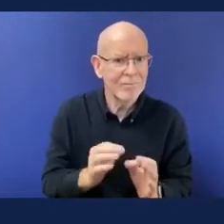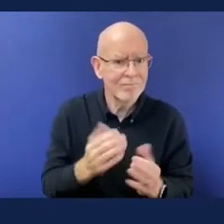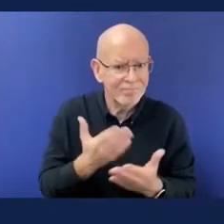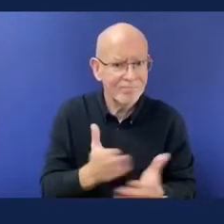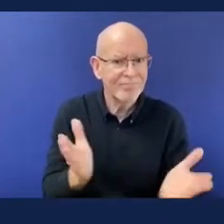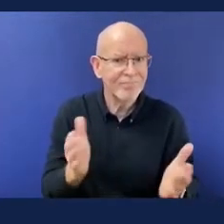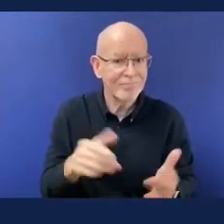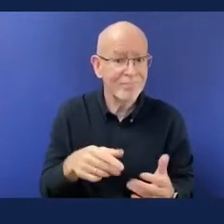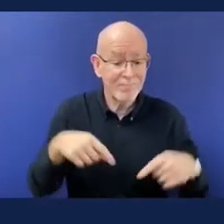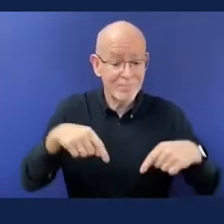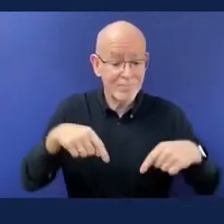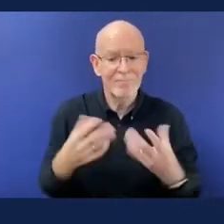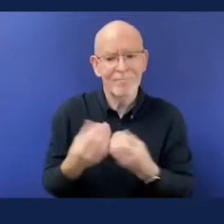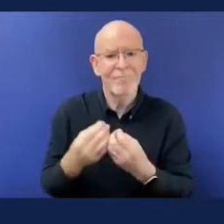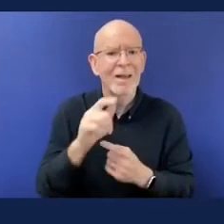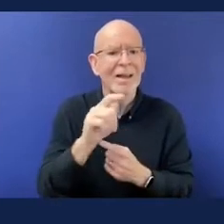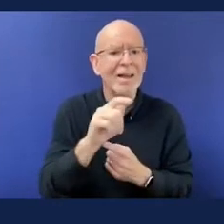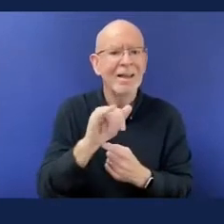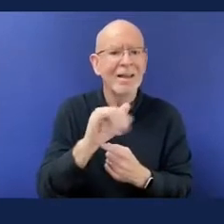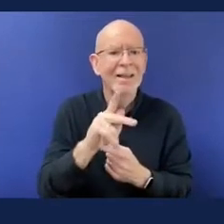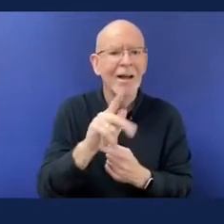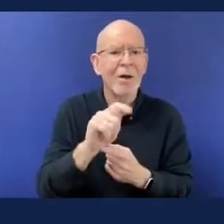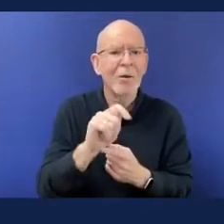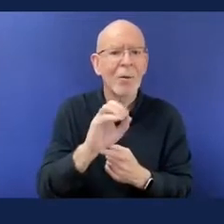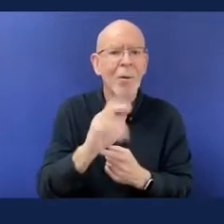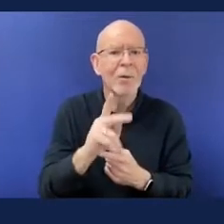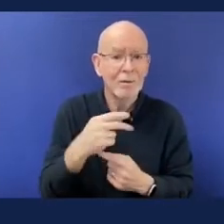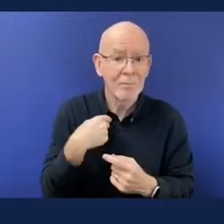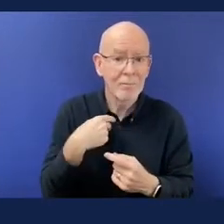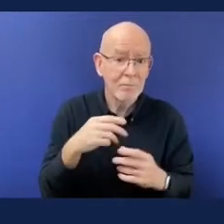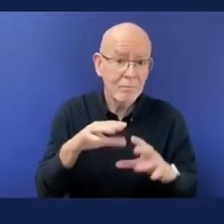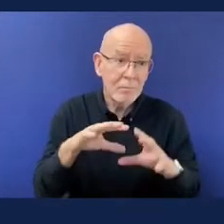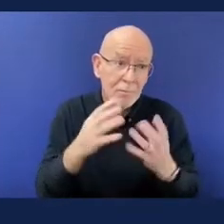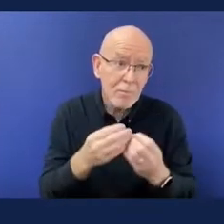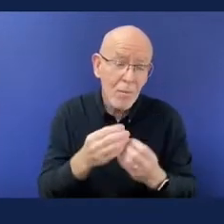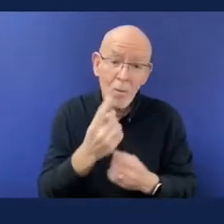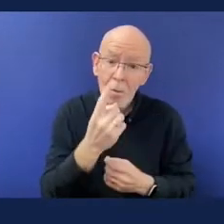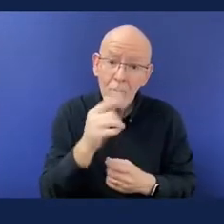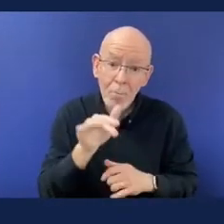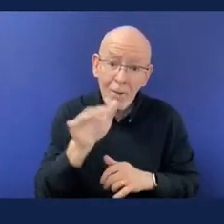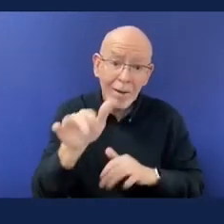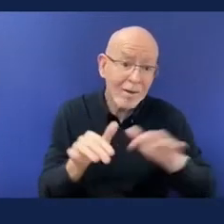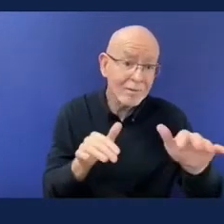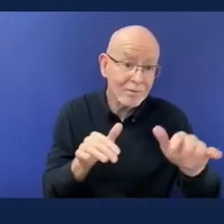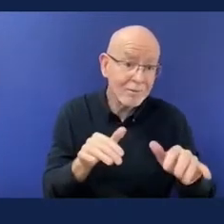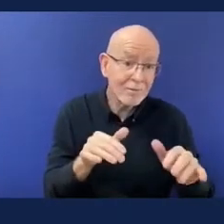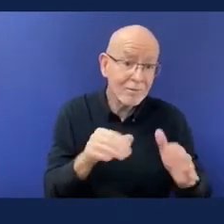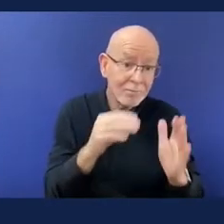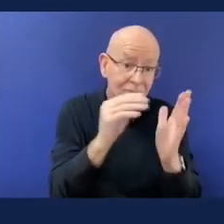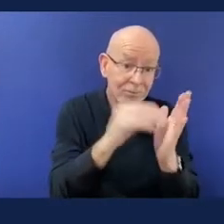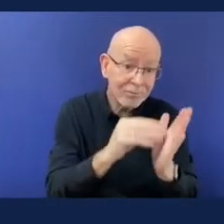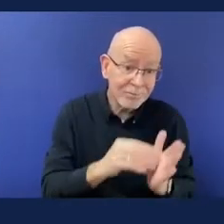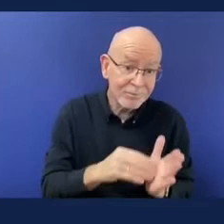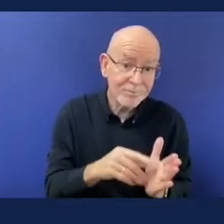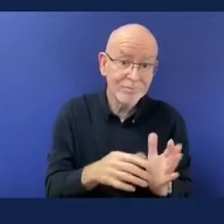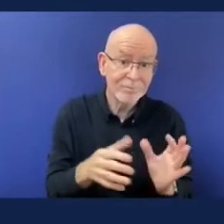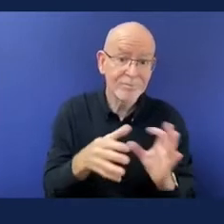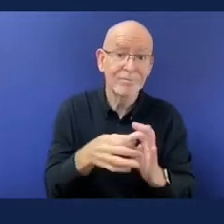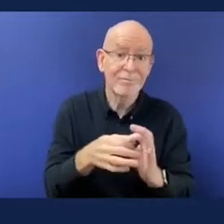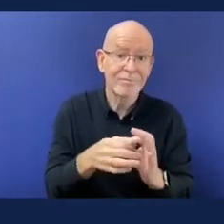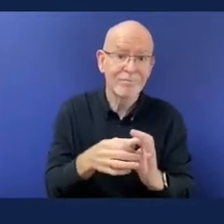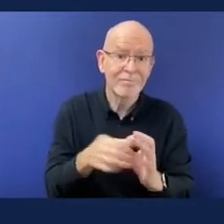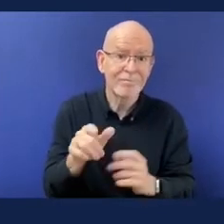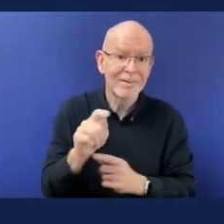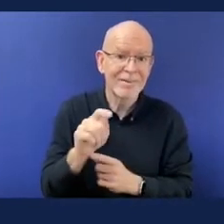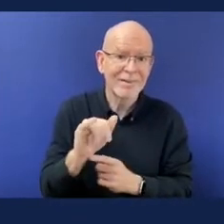which is the final slide so what next i mean this is a decade of action um and we really really want to to make changes so at the